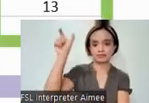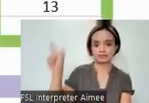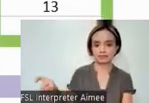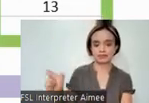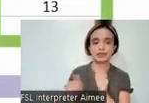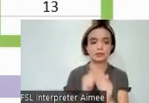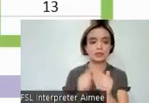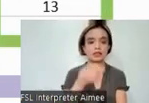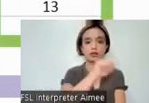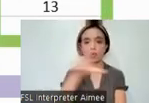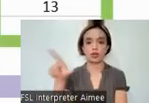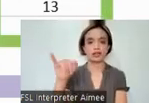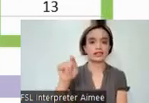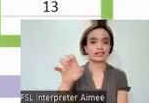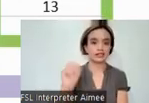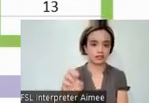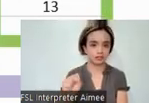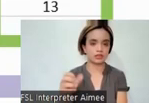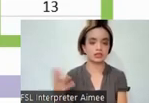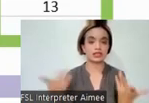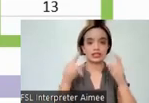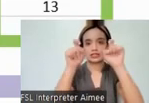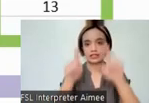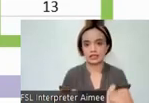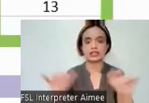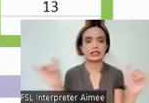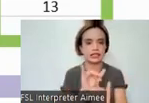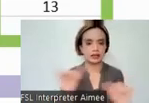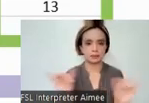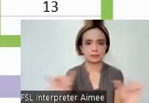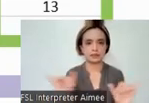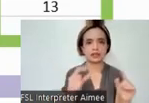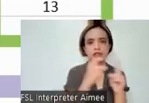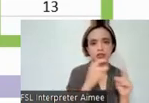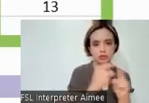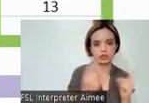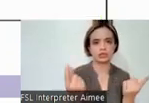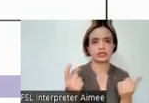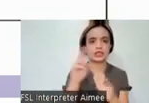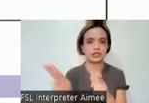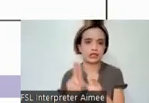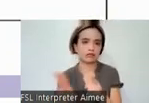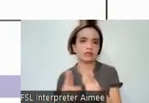that all our items in our test are the same words that children are exposed to in school.